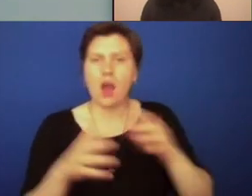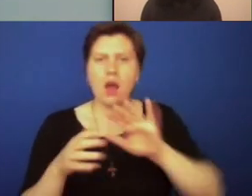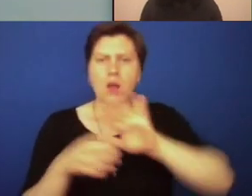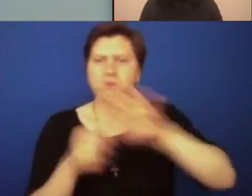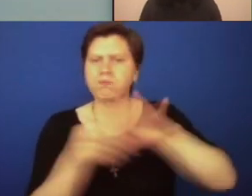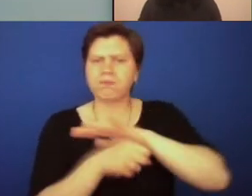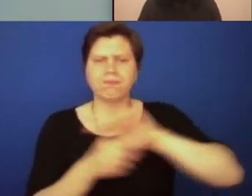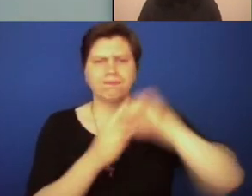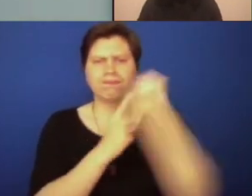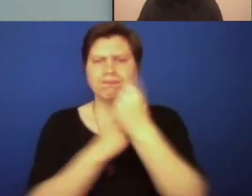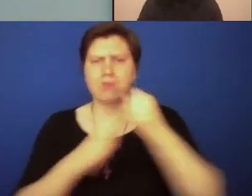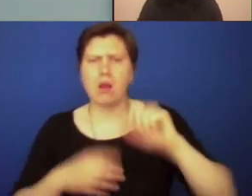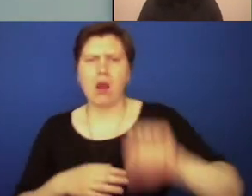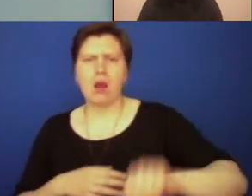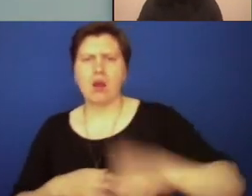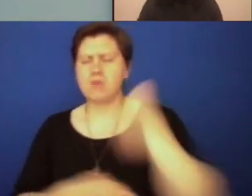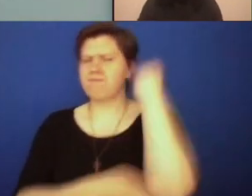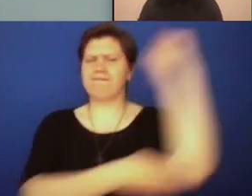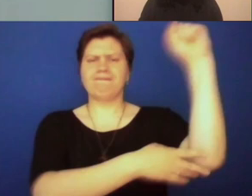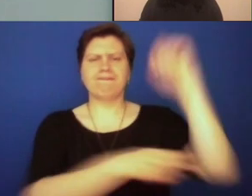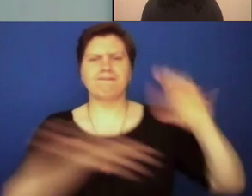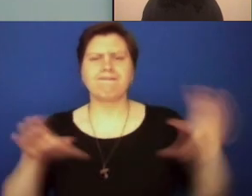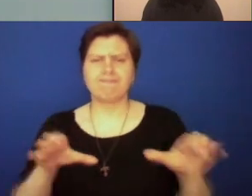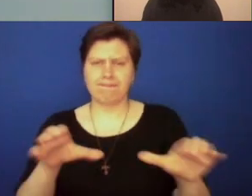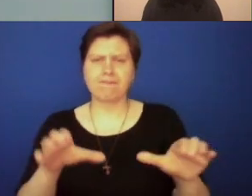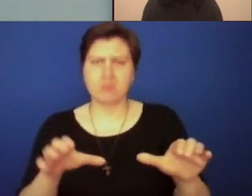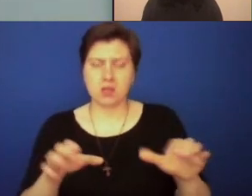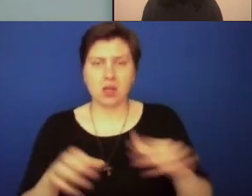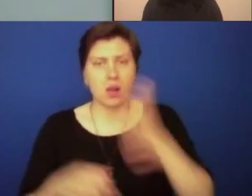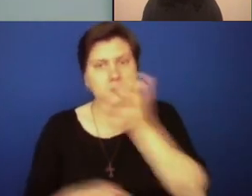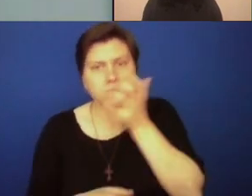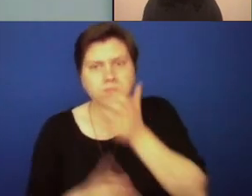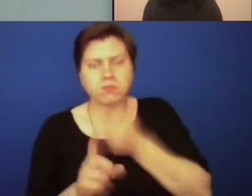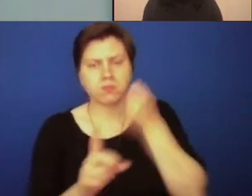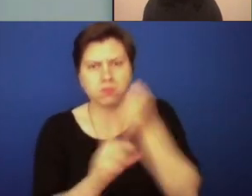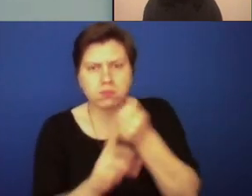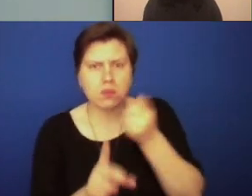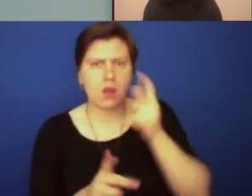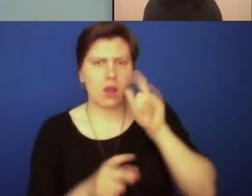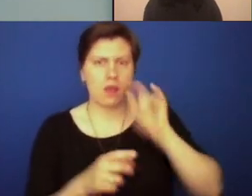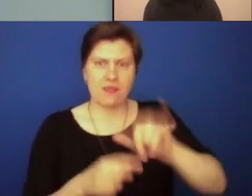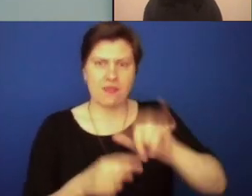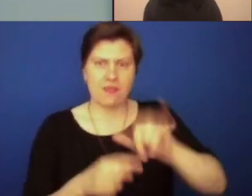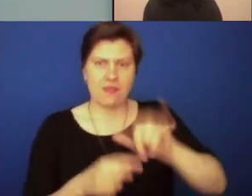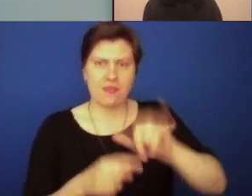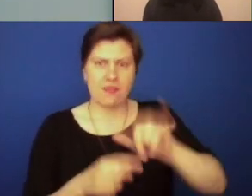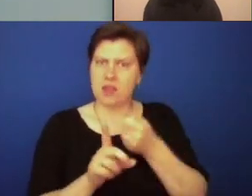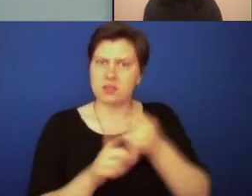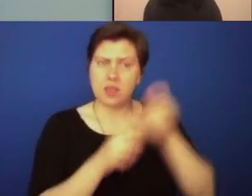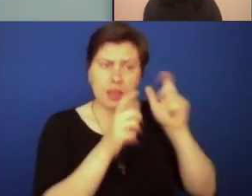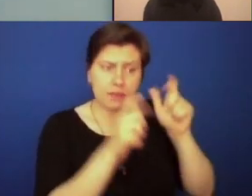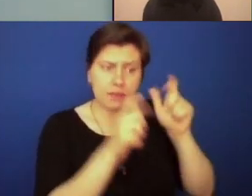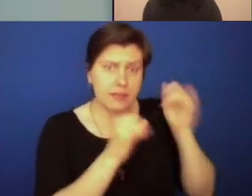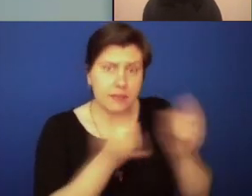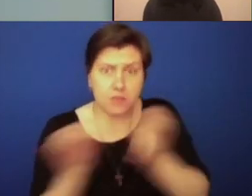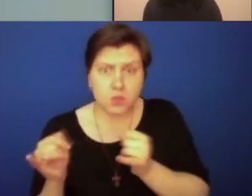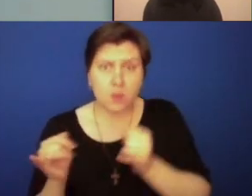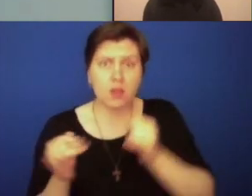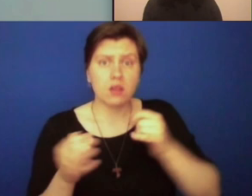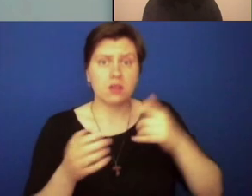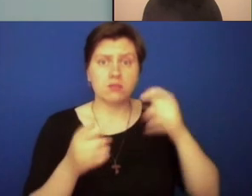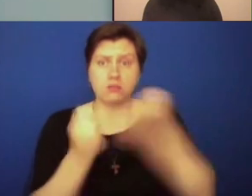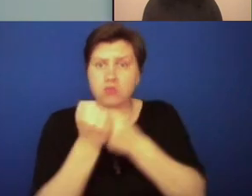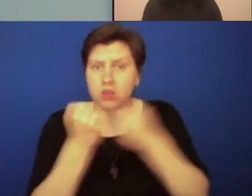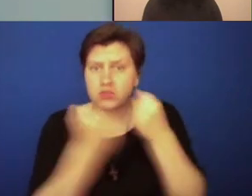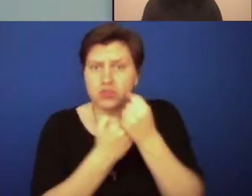more closely the impact that injustice and racism have on an individual, structural, and institutional level, including in the U.S. Catholic Church.